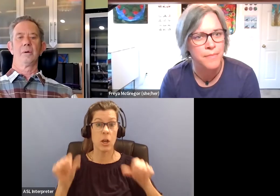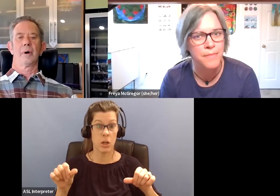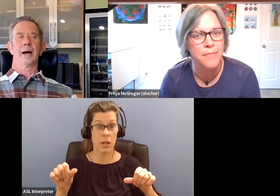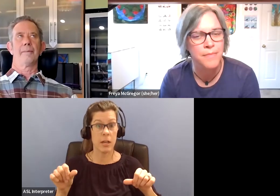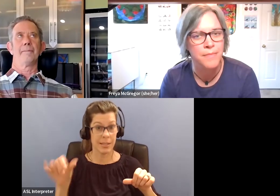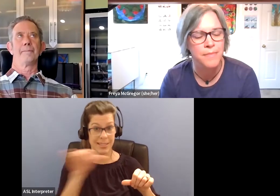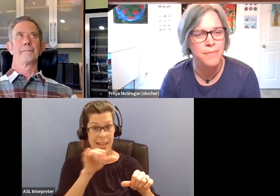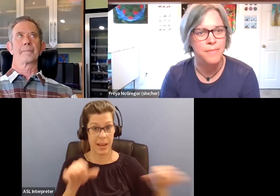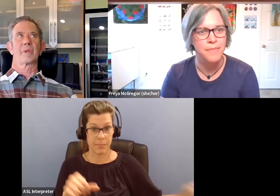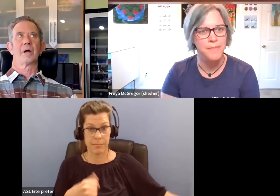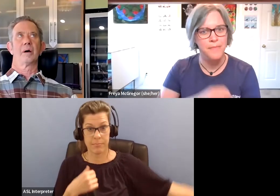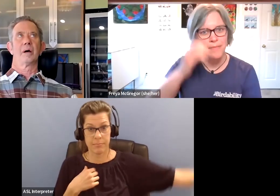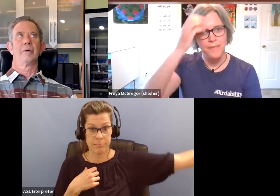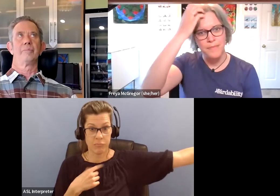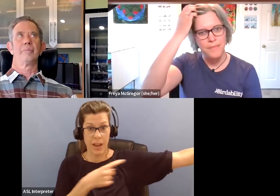Um,